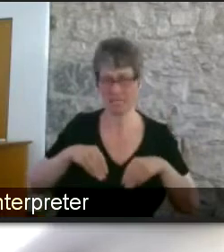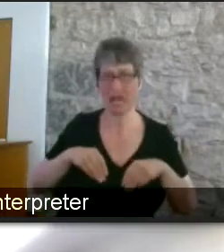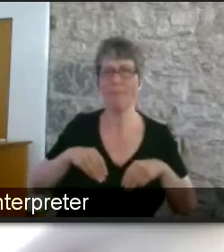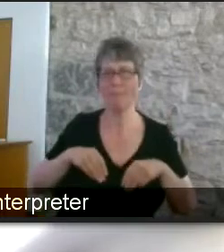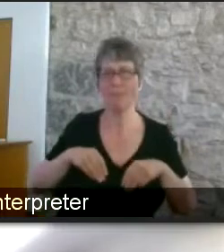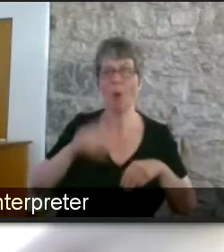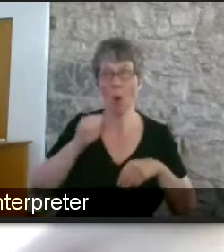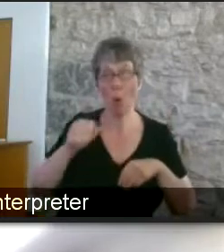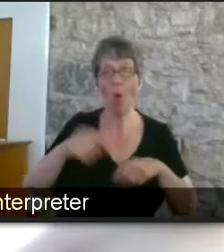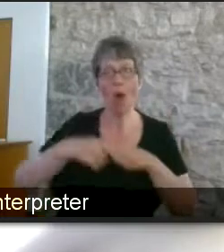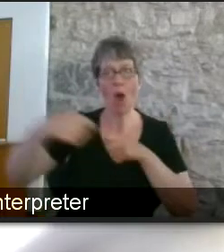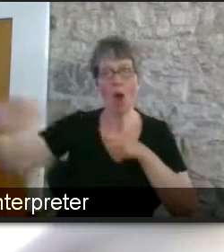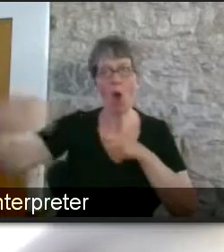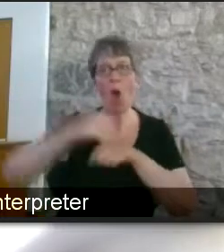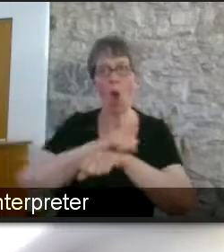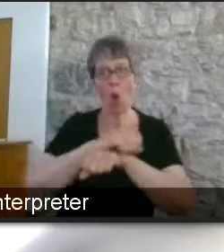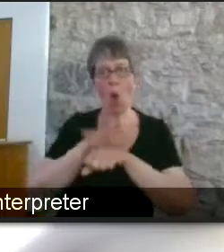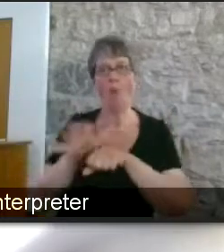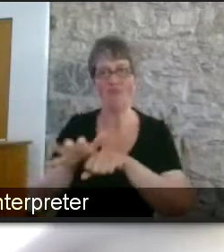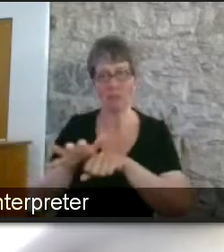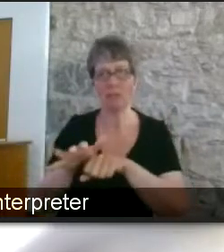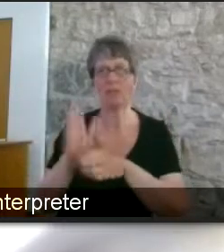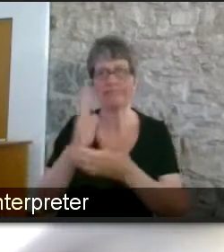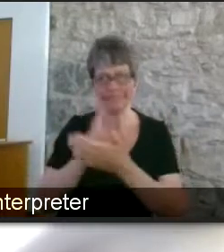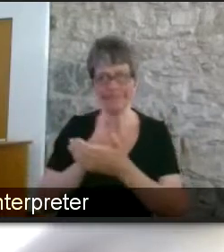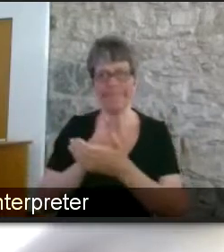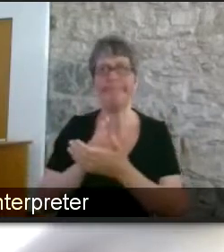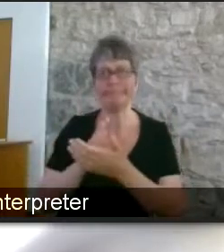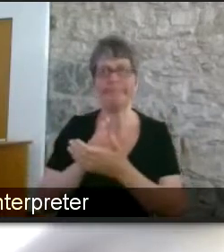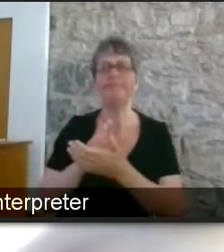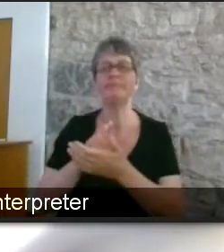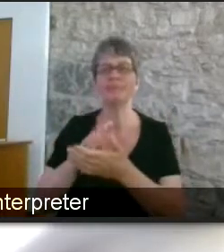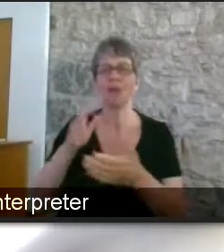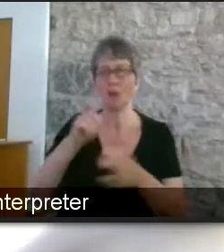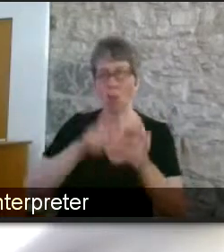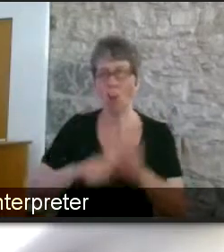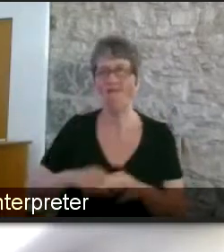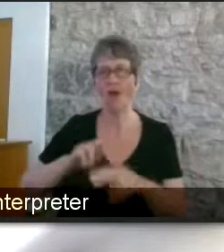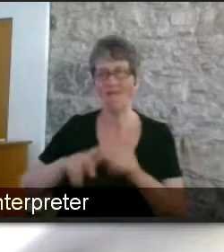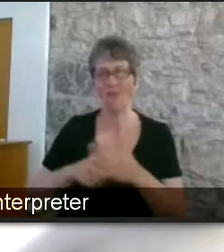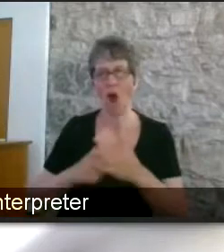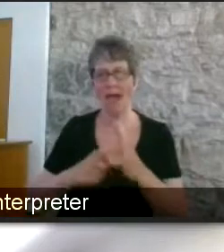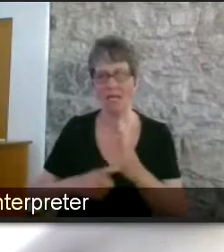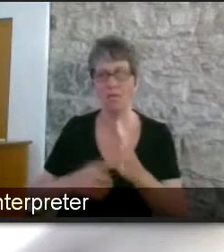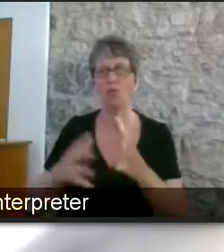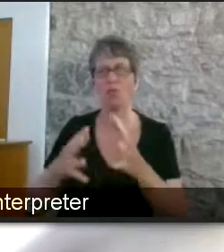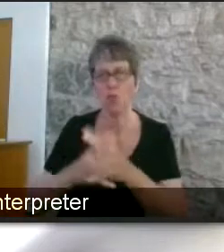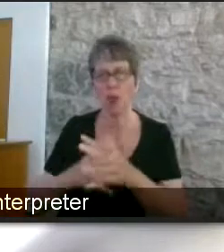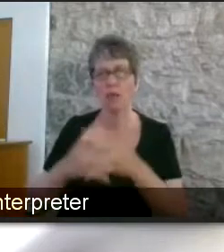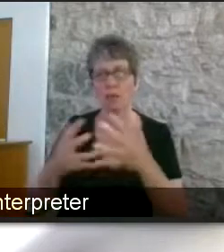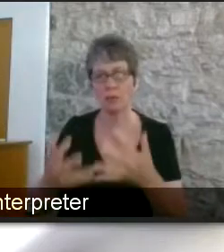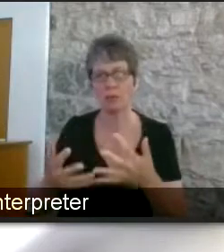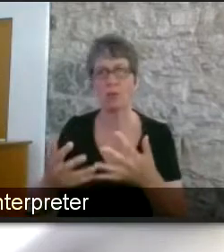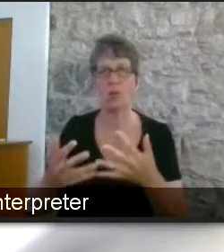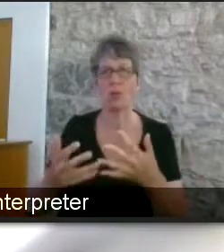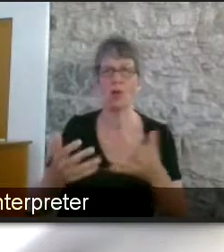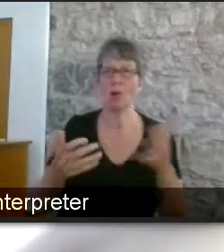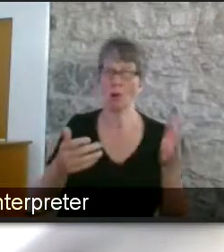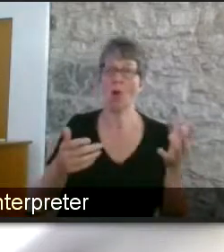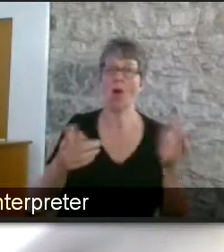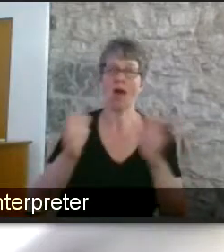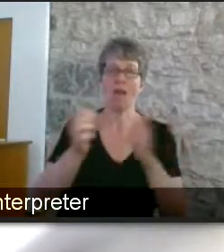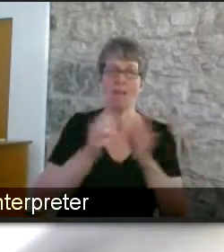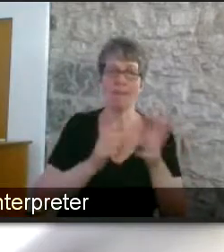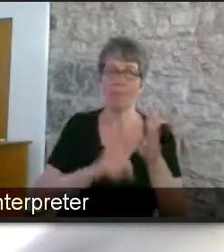from access to work and they changed that earlier on this year thank you for that bill i'm going to bring yourself in and then sat pal after